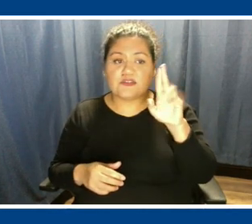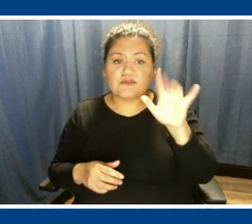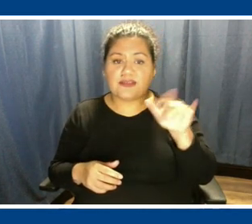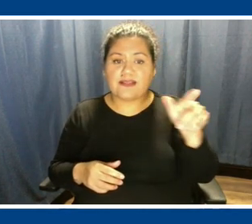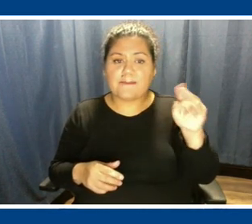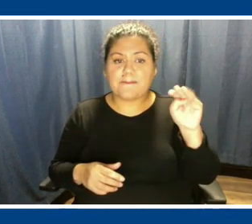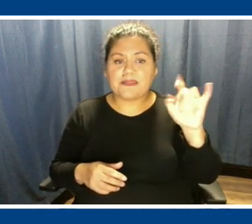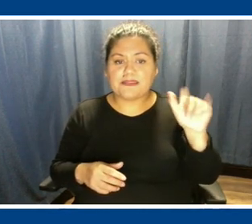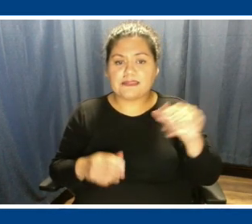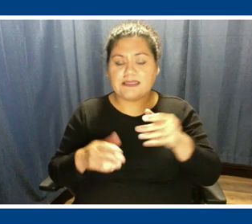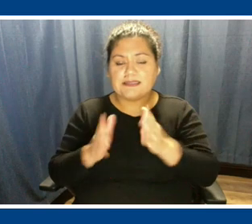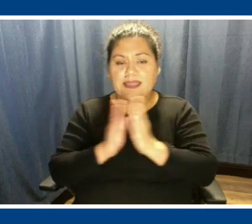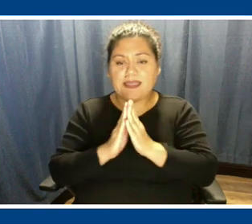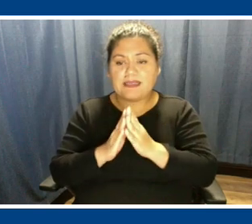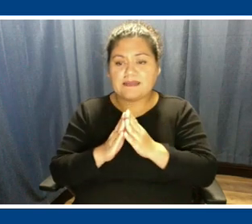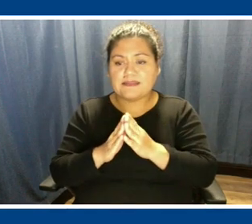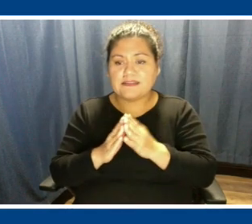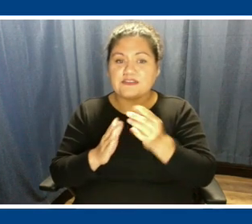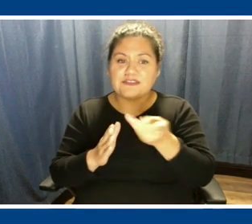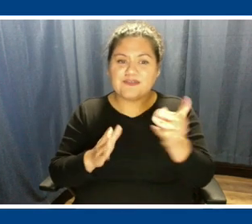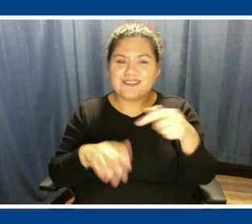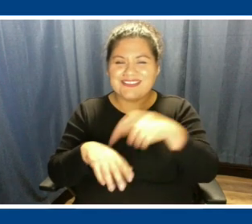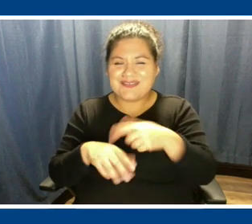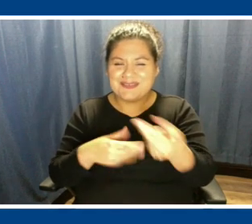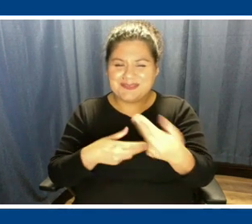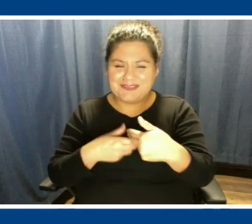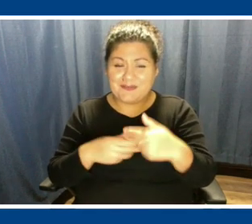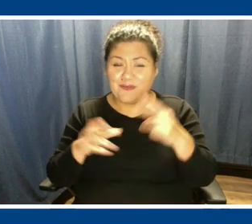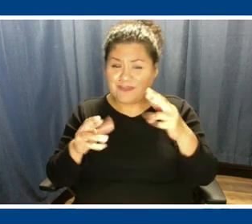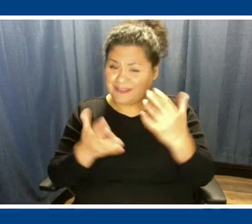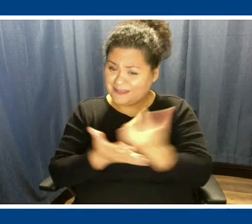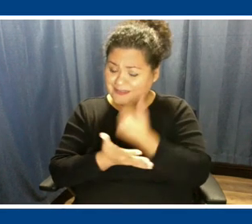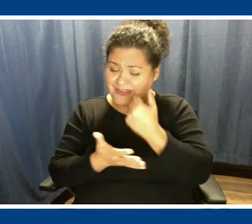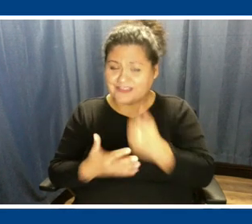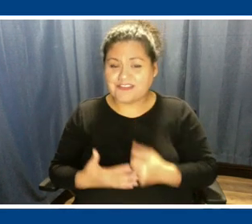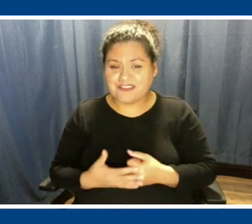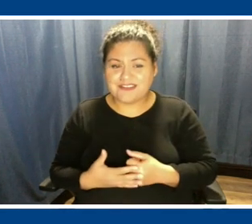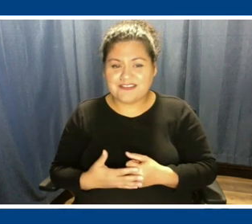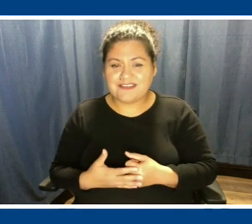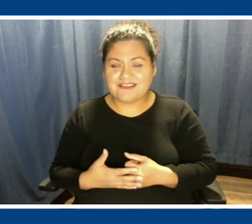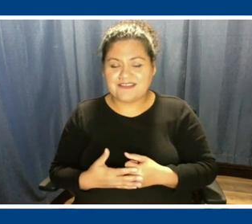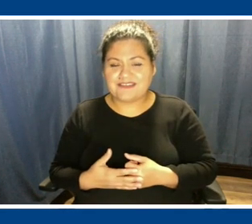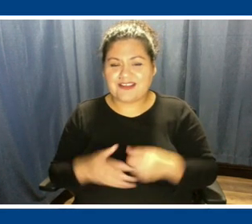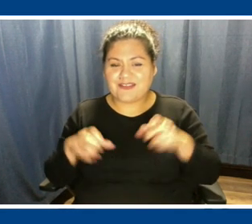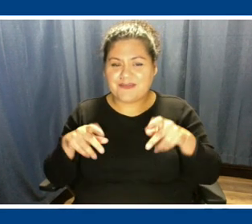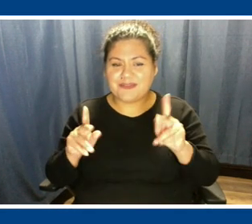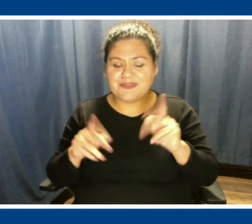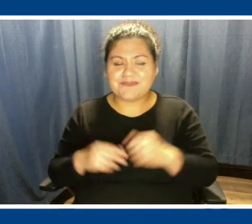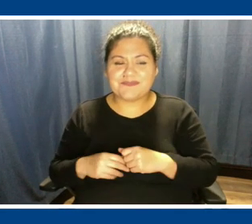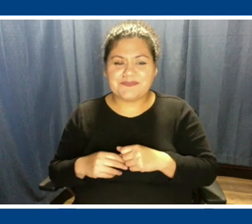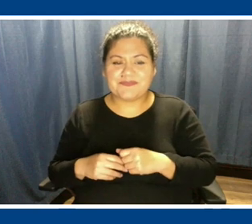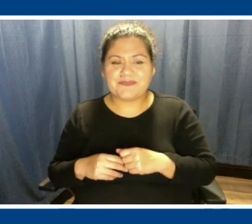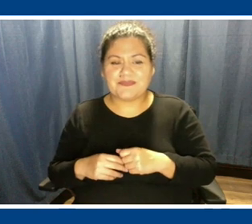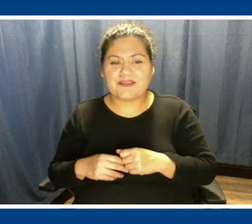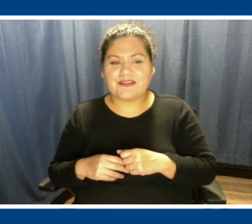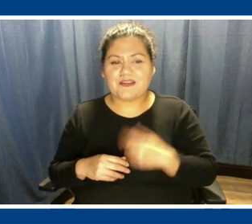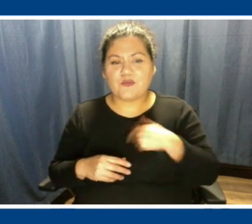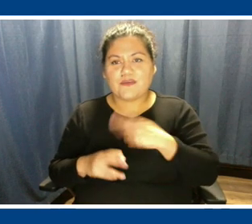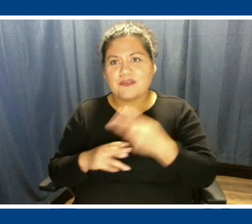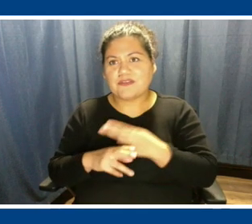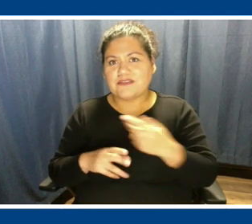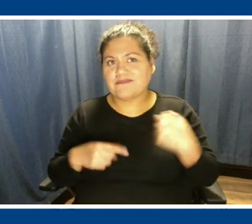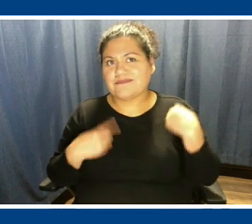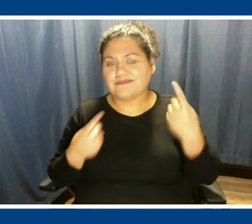asked you several times to participate in. I hope you'll take advantage of that opportunity. We've been using it for a little while now and